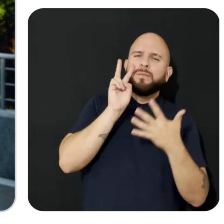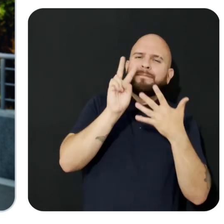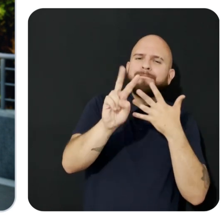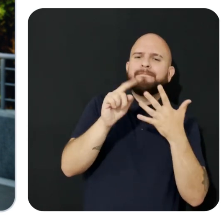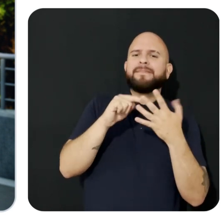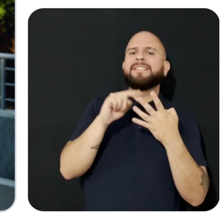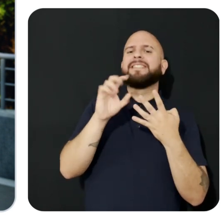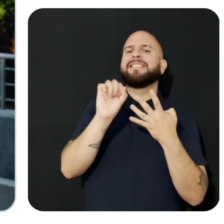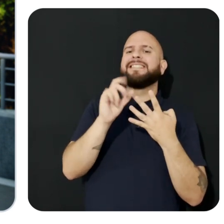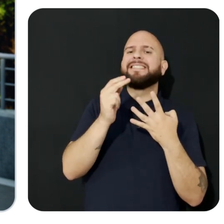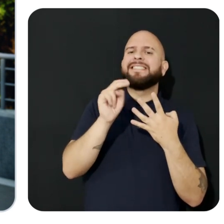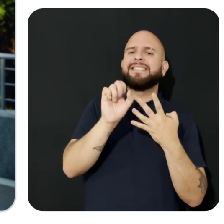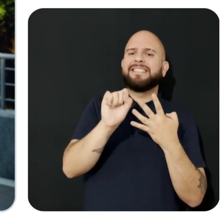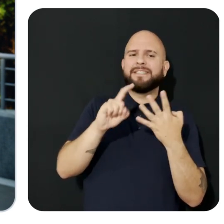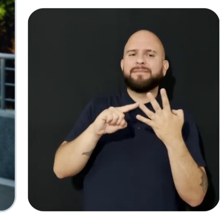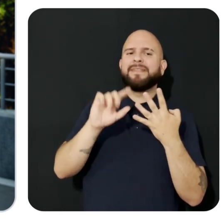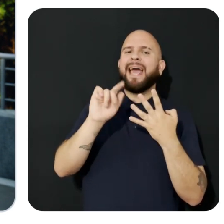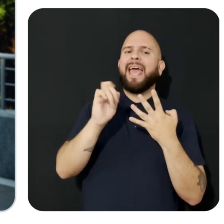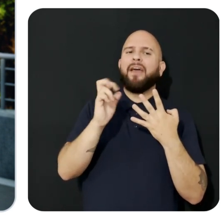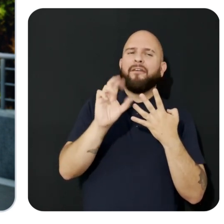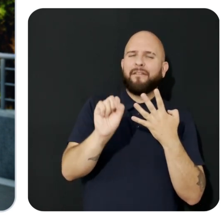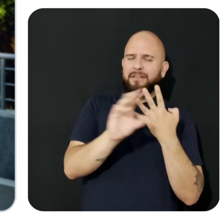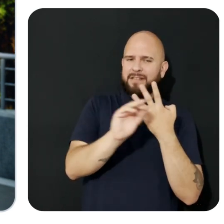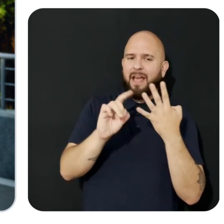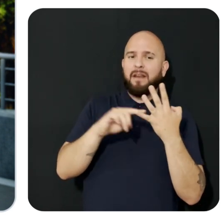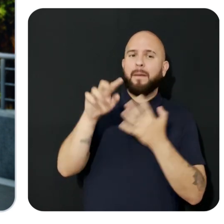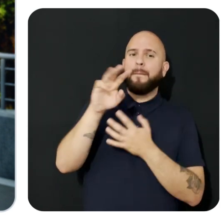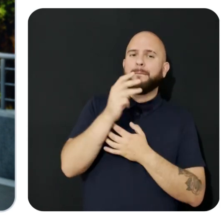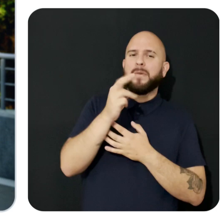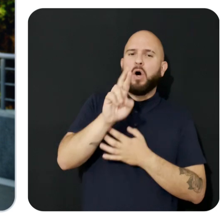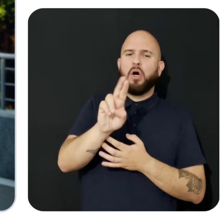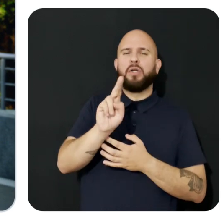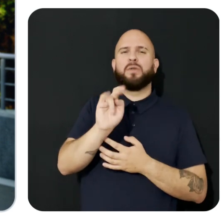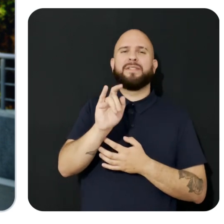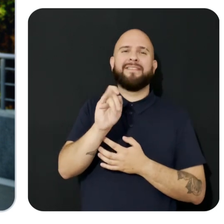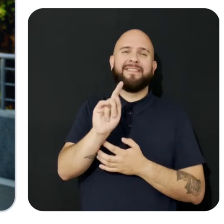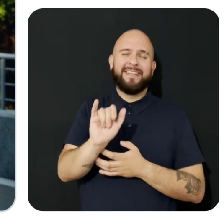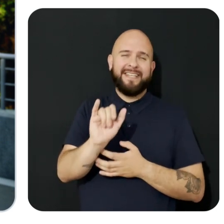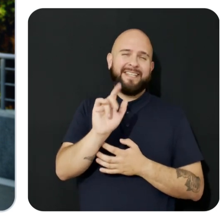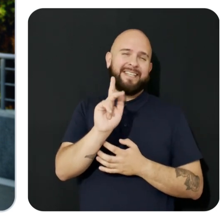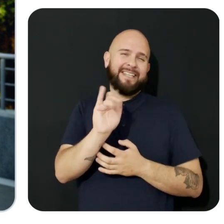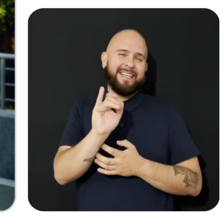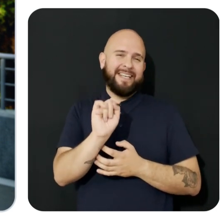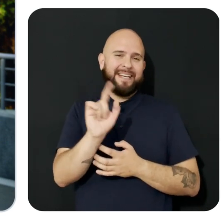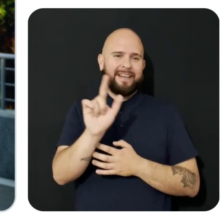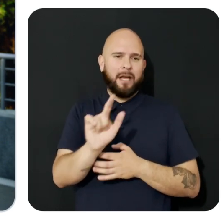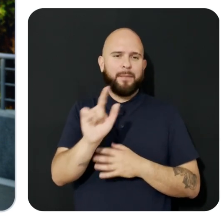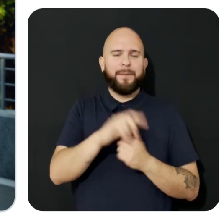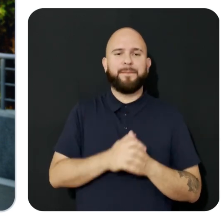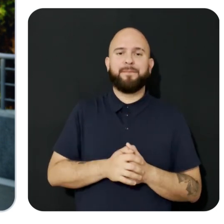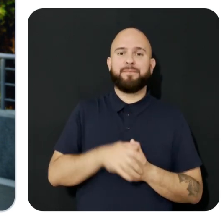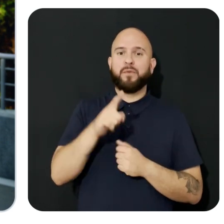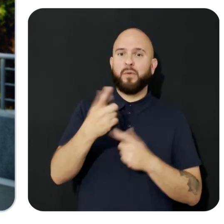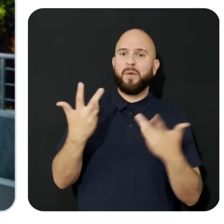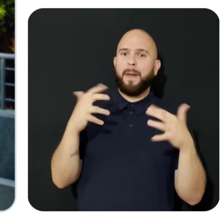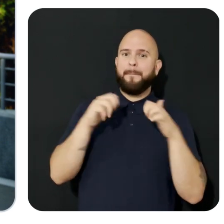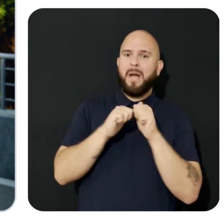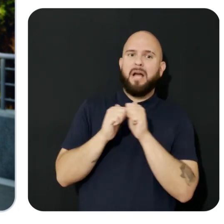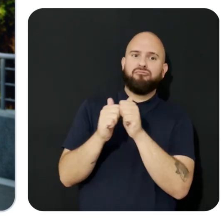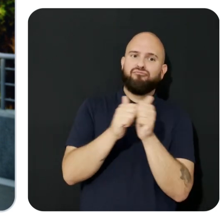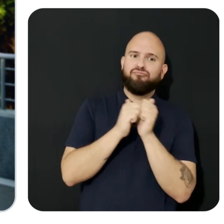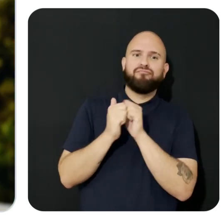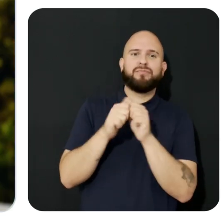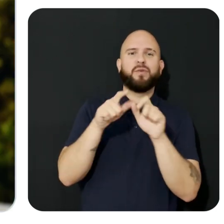utility kit library. By combining these capabilities together, you can build engaging mixed reality experiences like